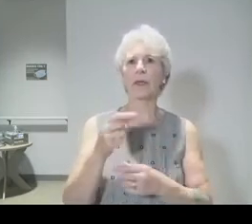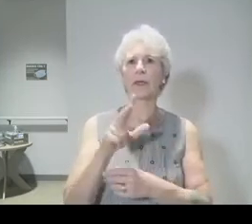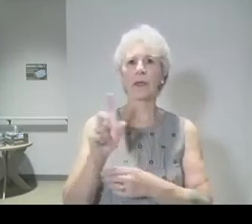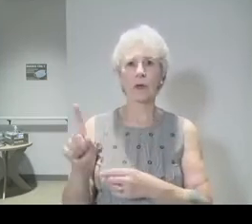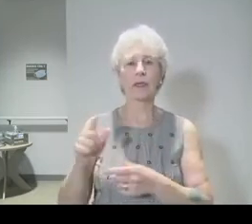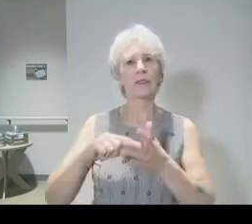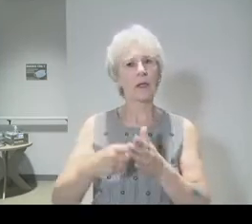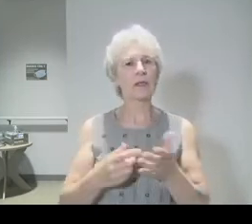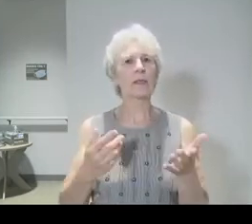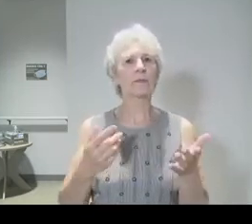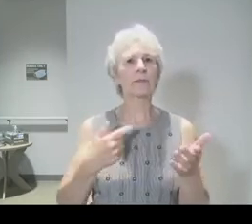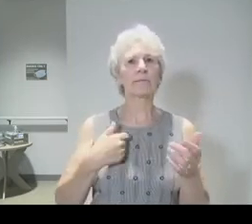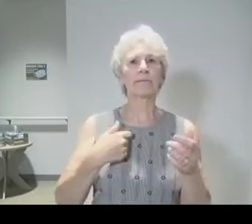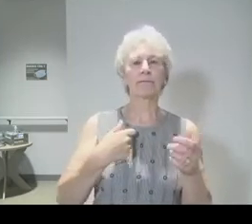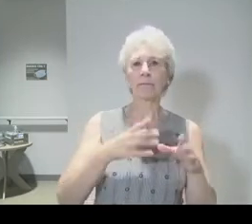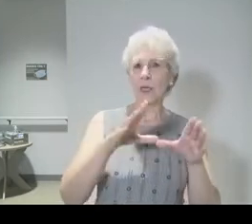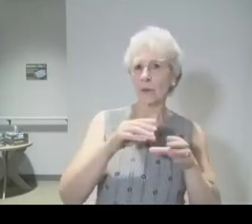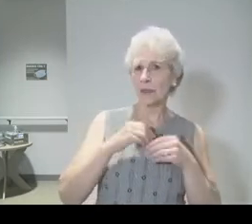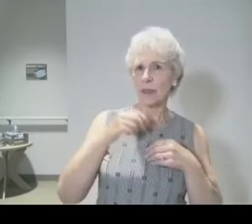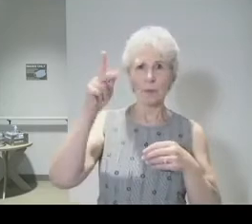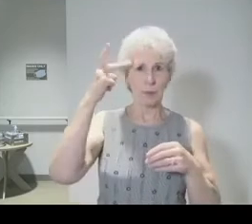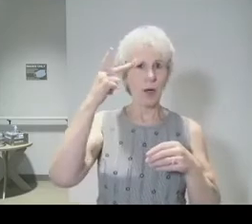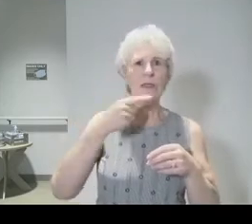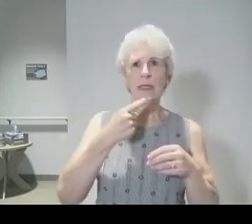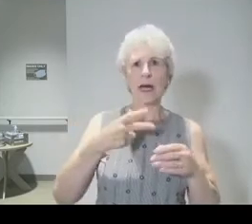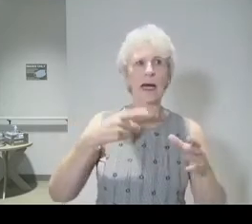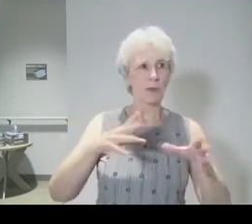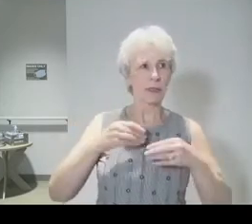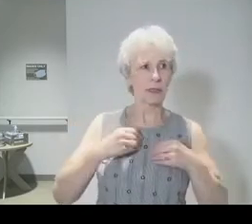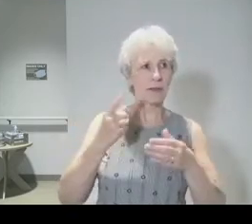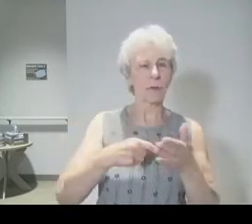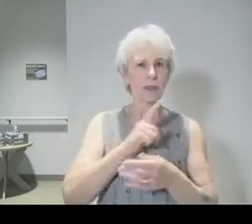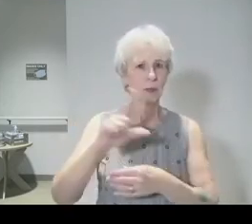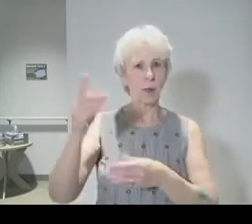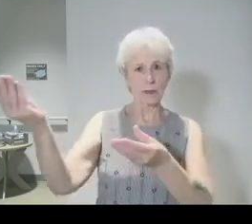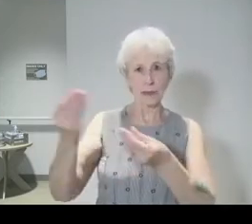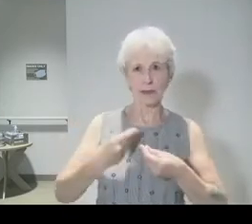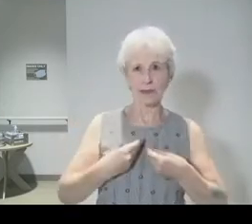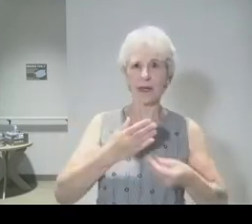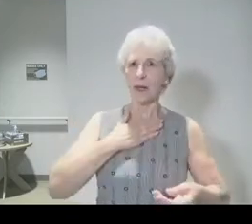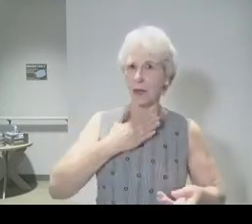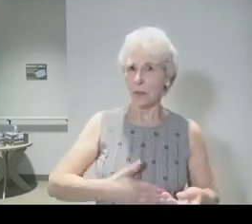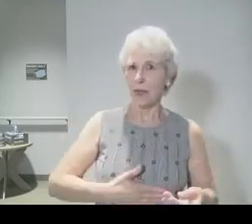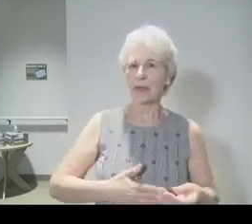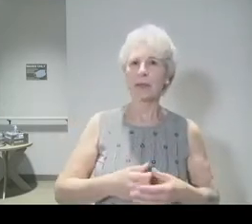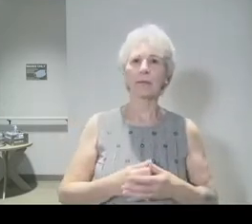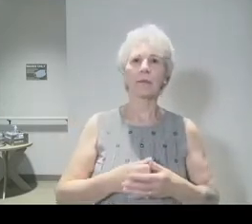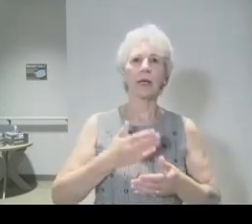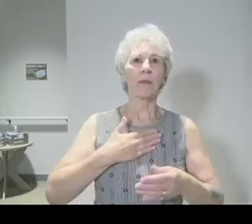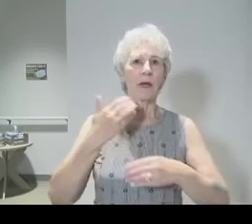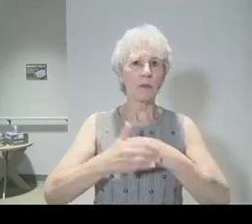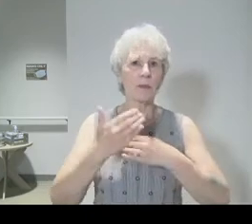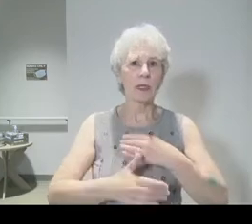starts out saying I received, Paul is saying I received what the Lord delivered to me. This is my body. This is my